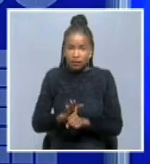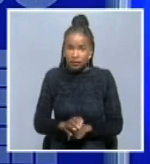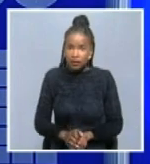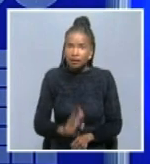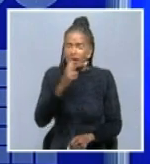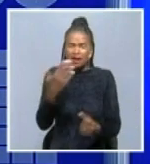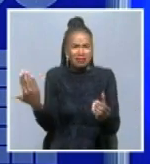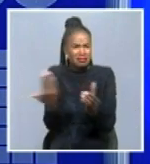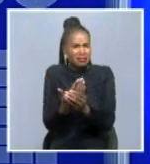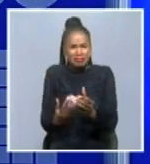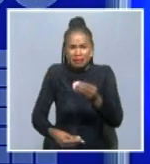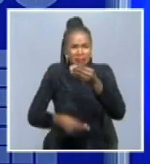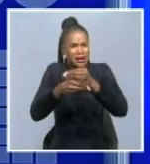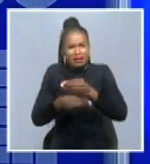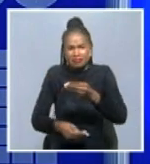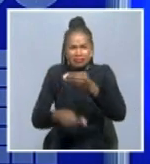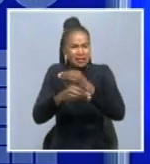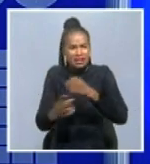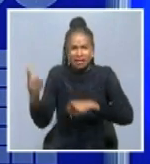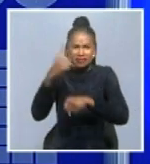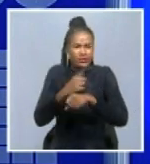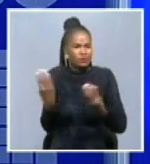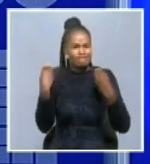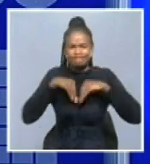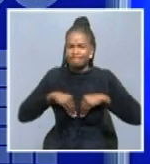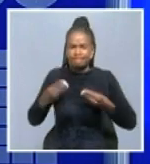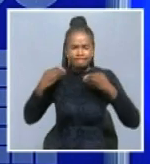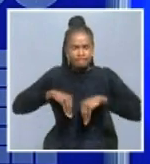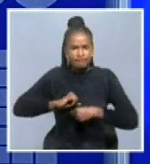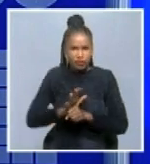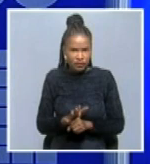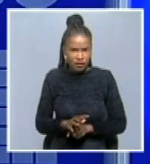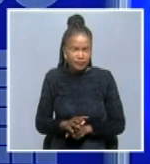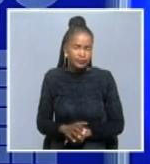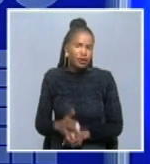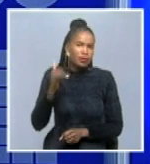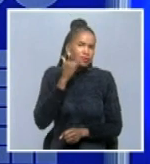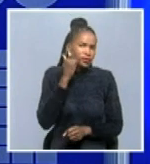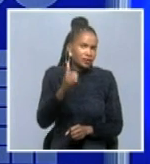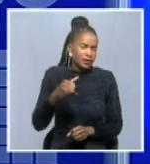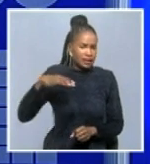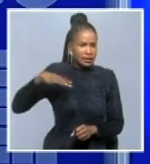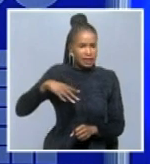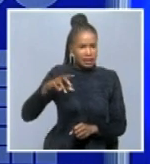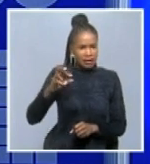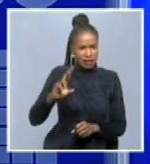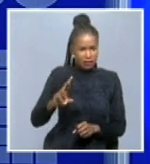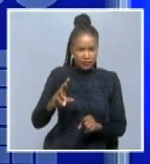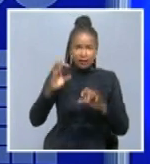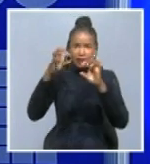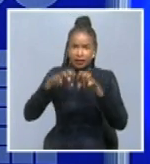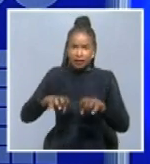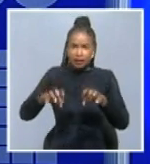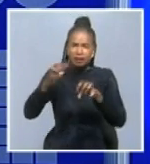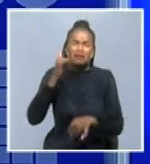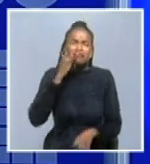being recorded almost every day. To brief us on how the region is dealing with this unprecedented crisis, we are now joined on the line